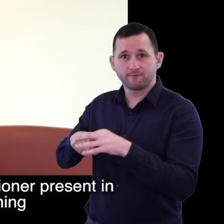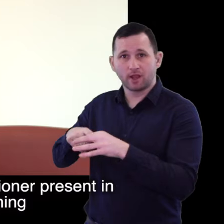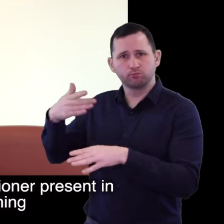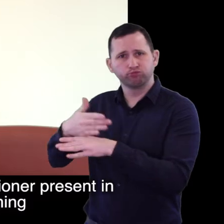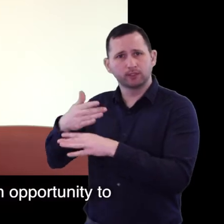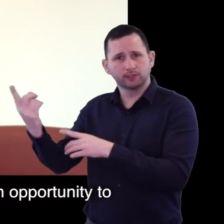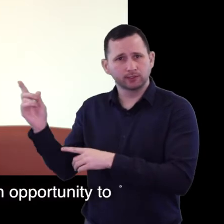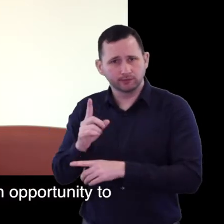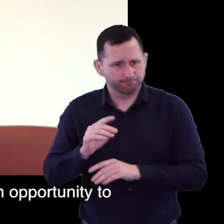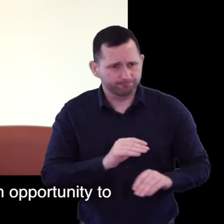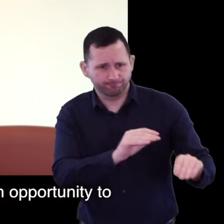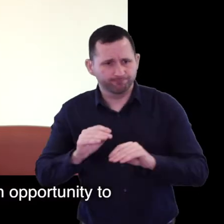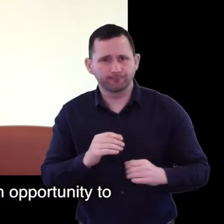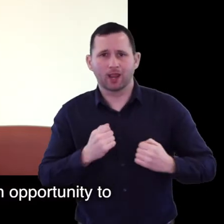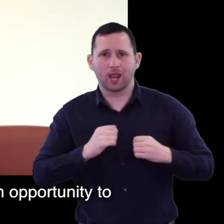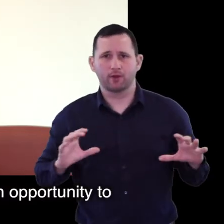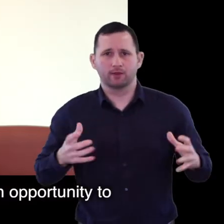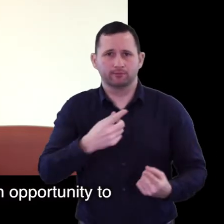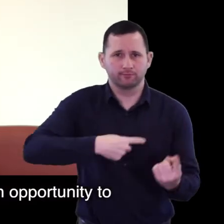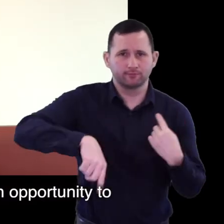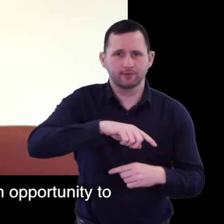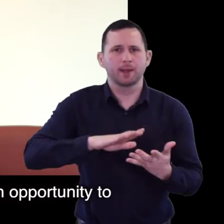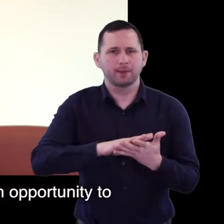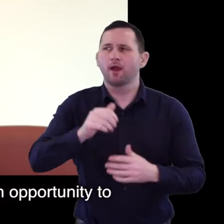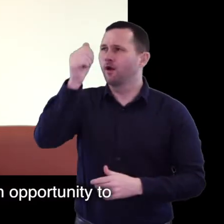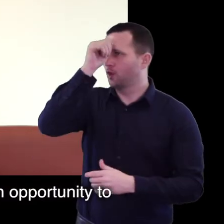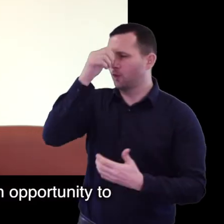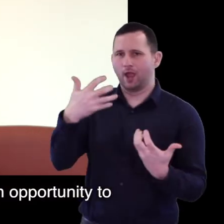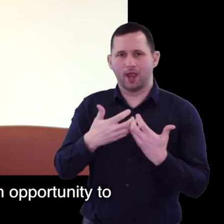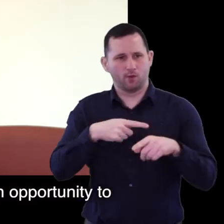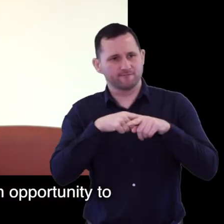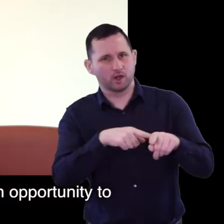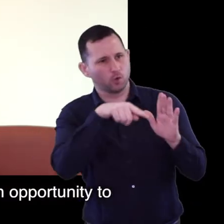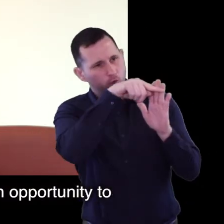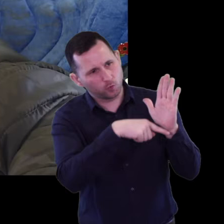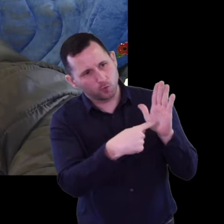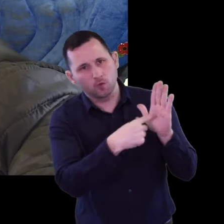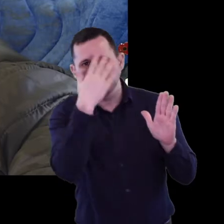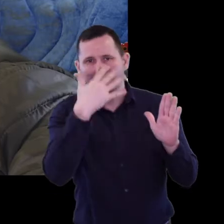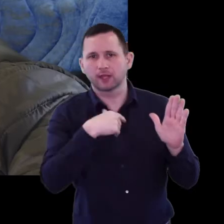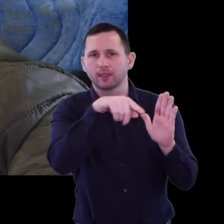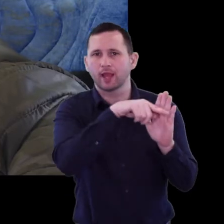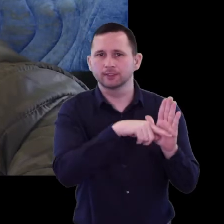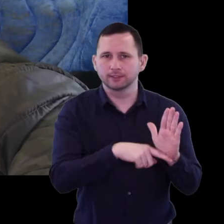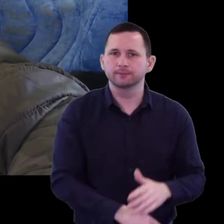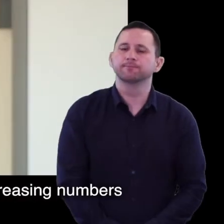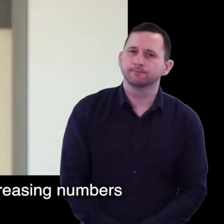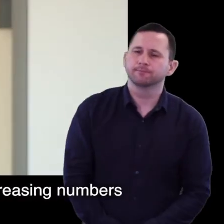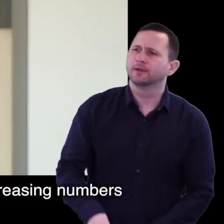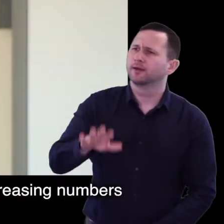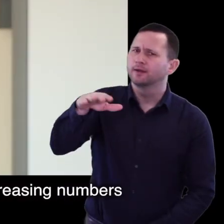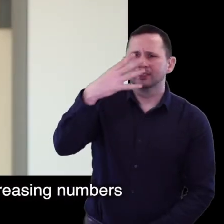somebody who's had training within the Mental Health Act and I've offered that opportunity to all my staff. So what about dementia?